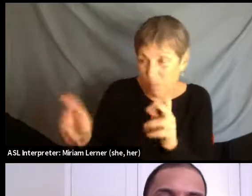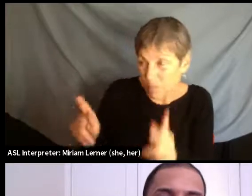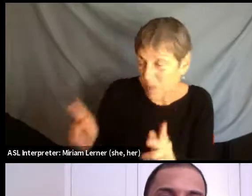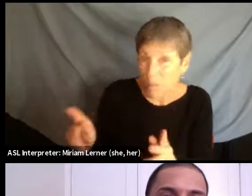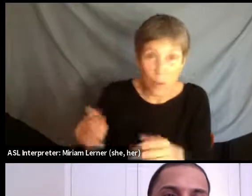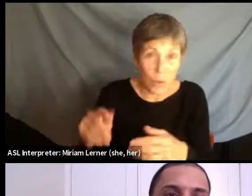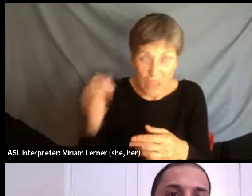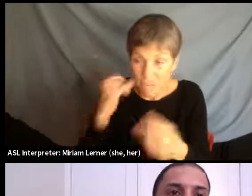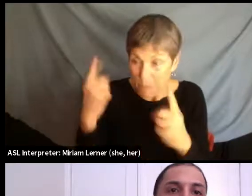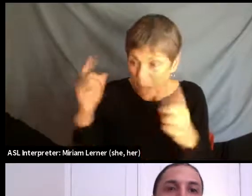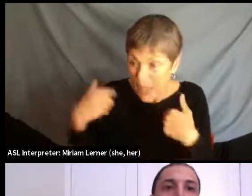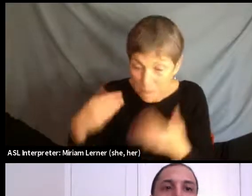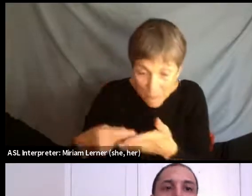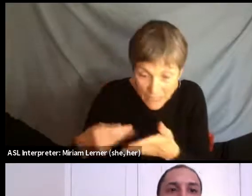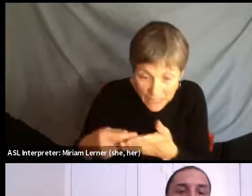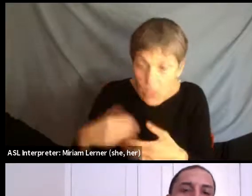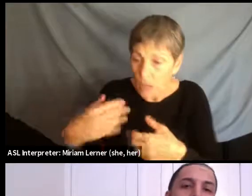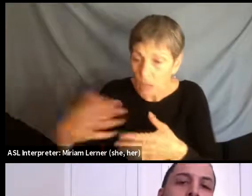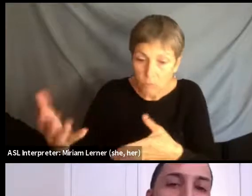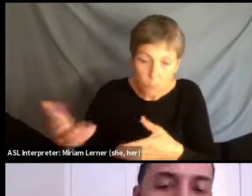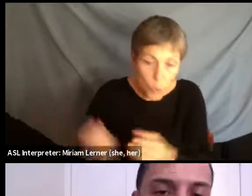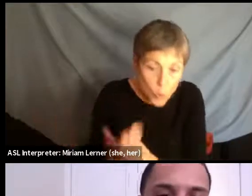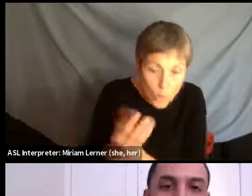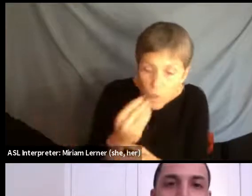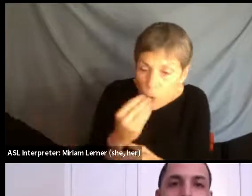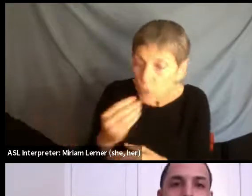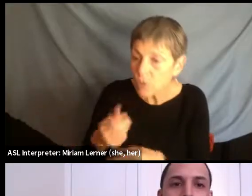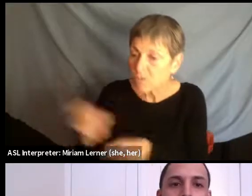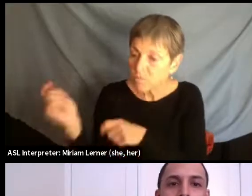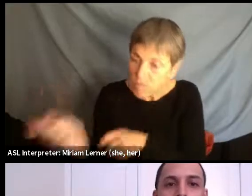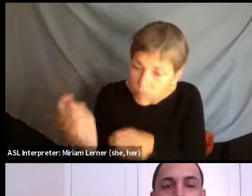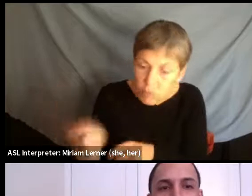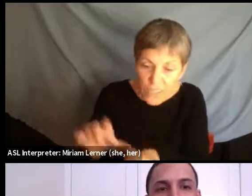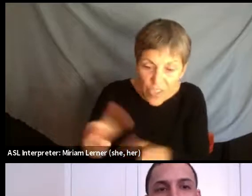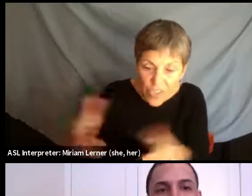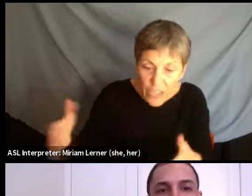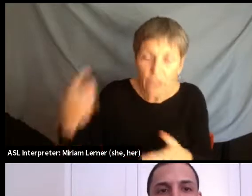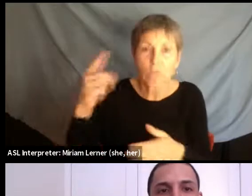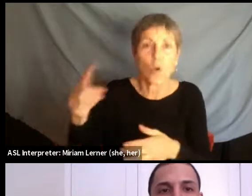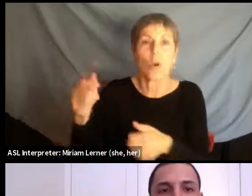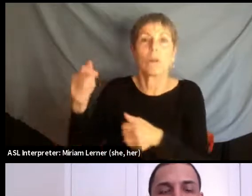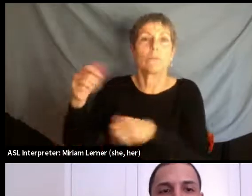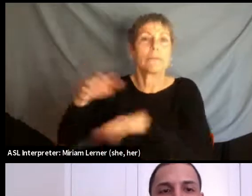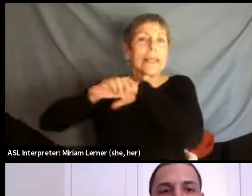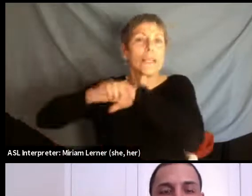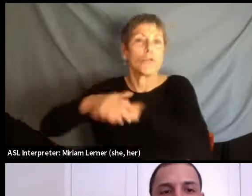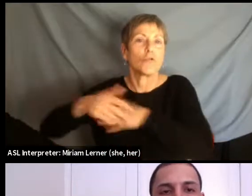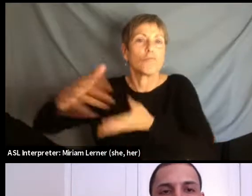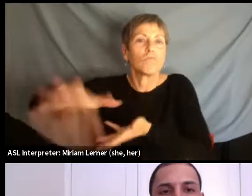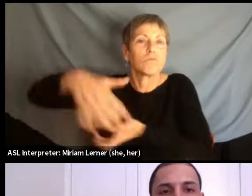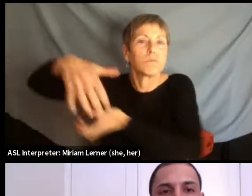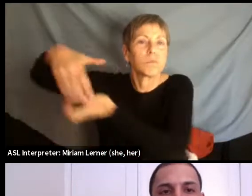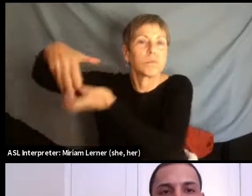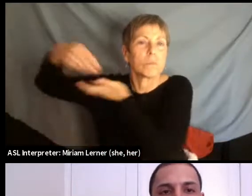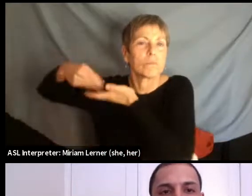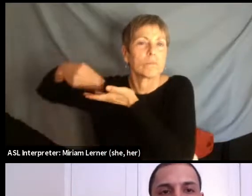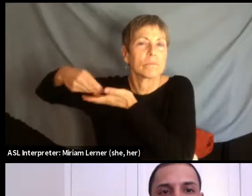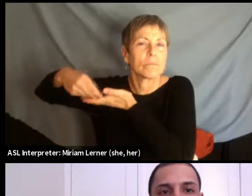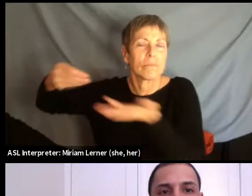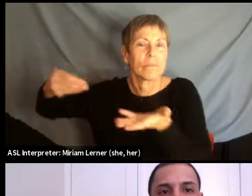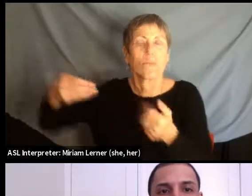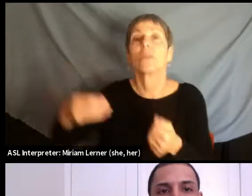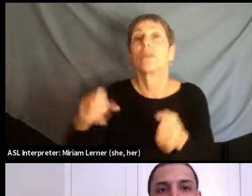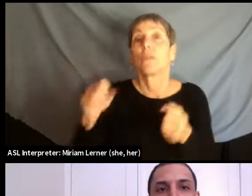rulers. And there is also a history of separating land from water in this fluid landscape